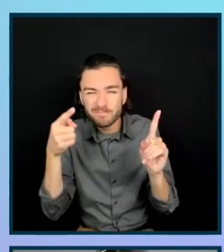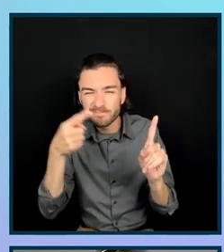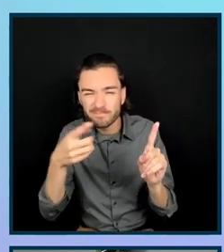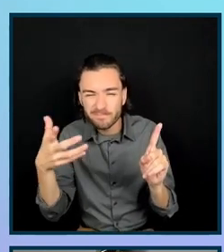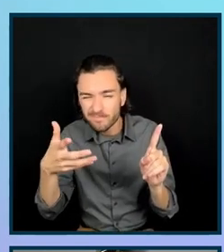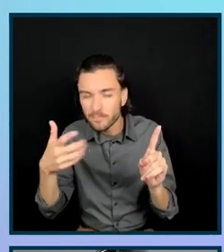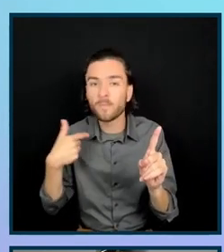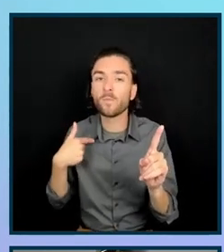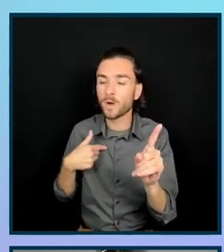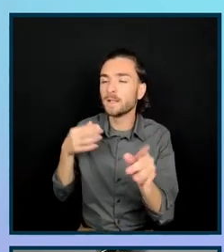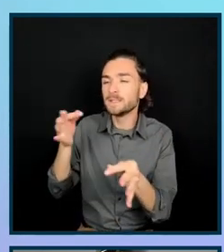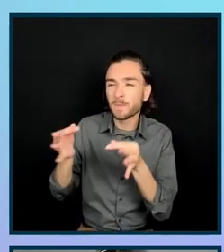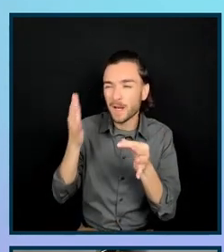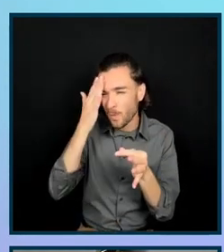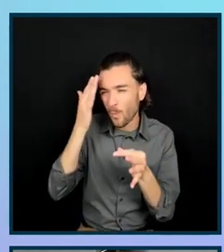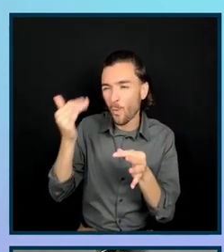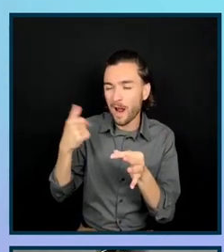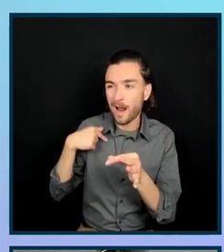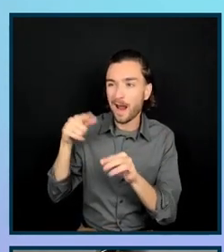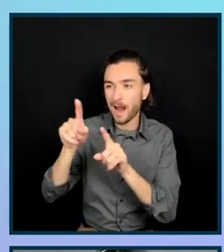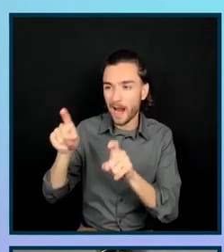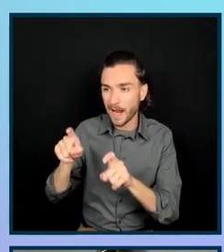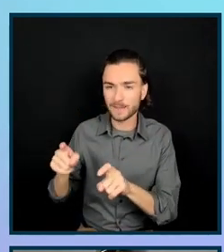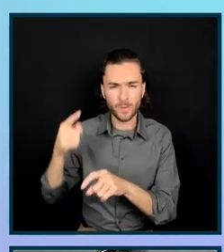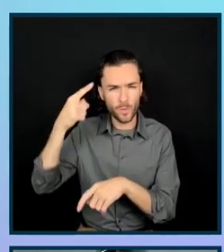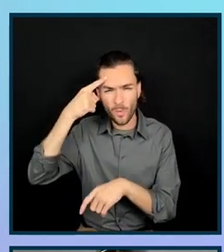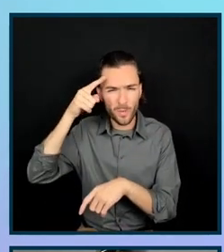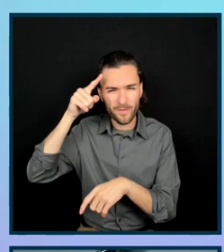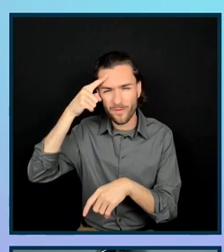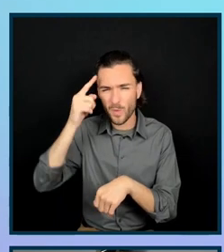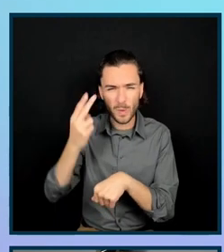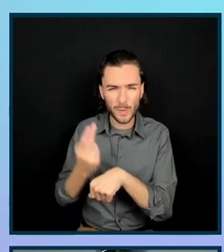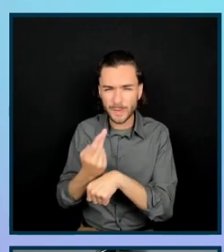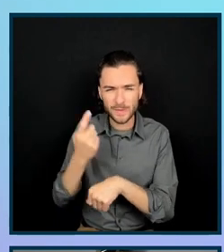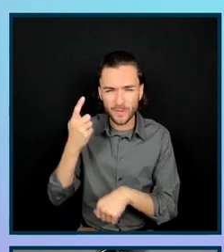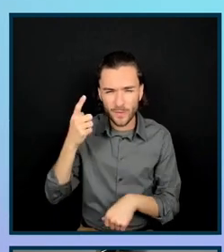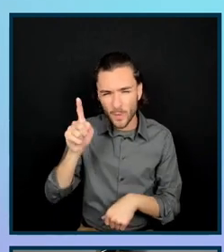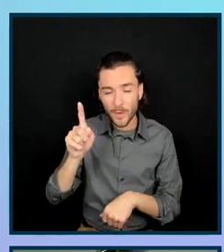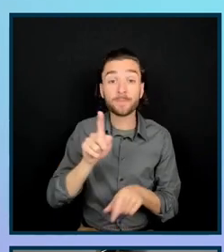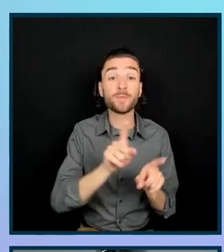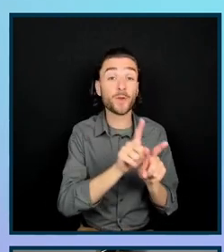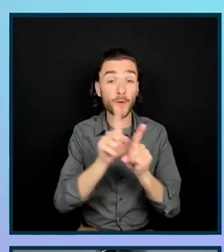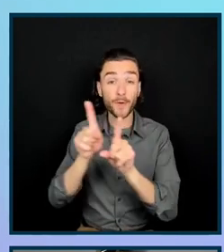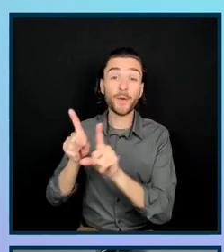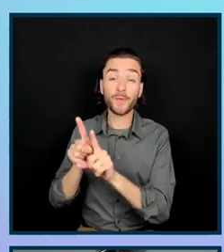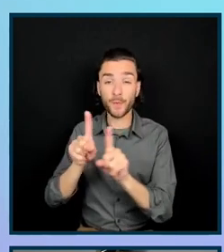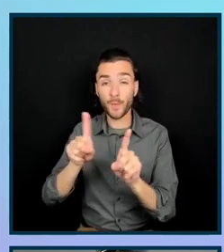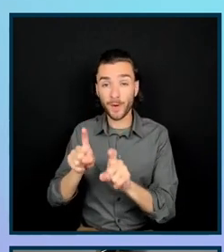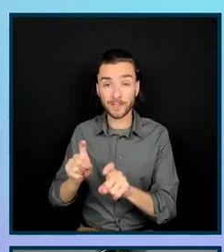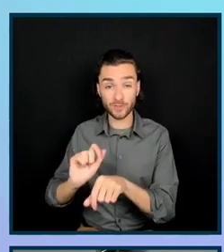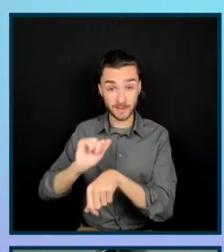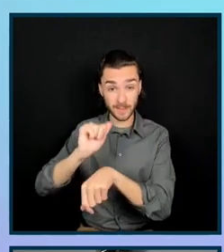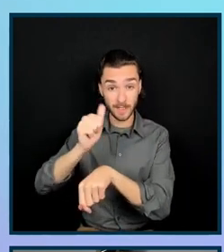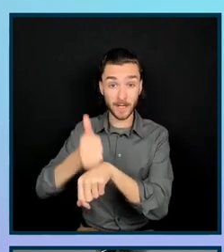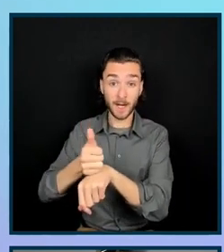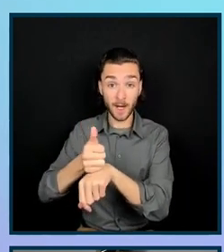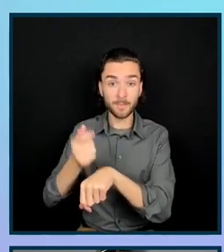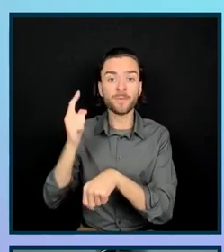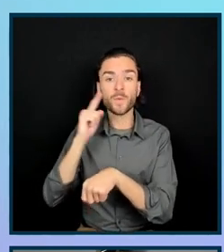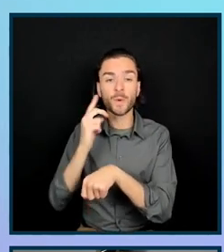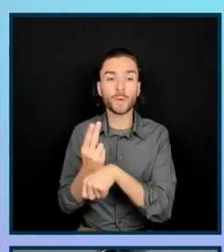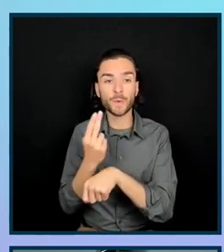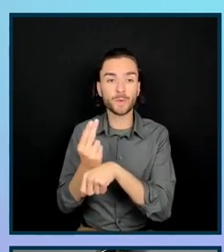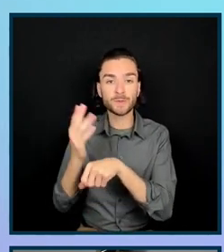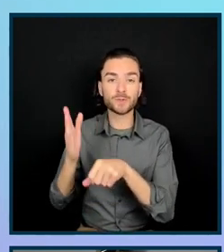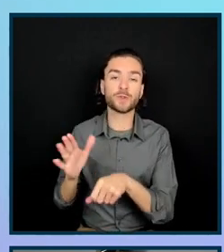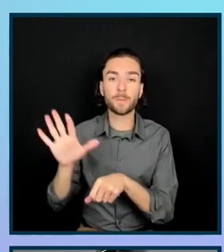asking for this information and what we're going to do with it. We've also set up the questions to be so that users can select multiple options